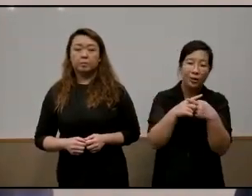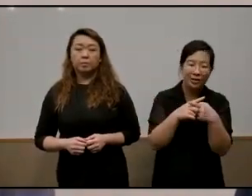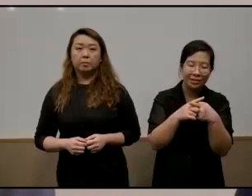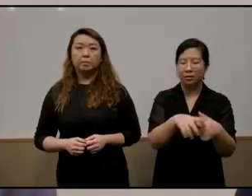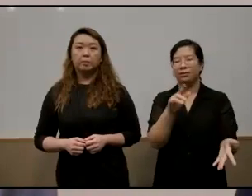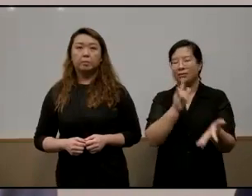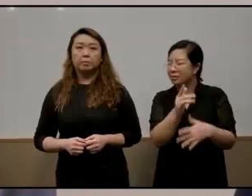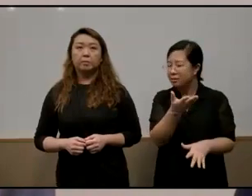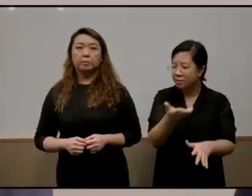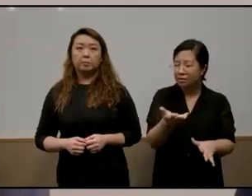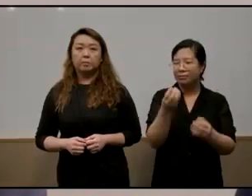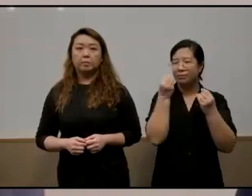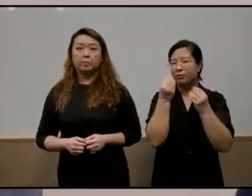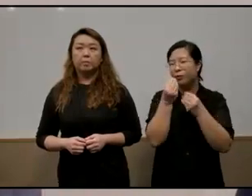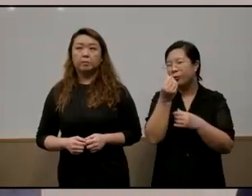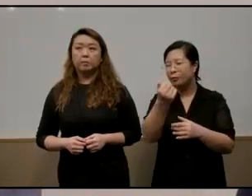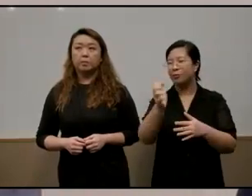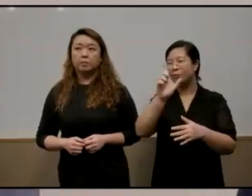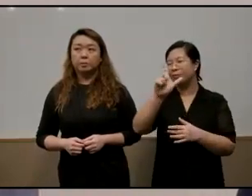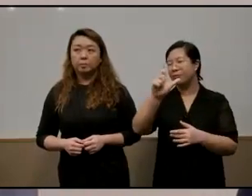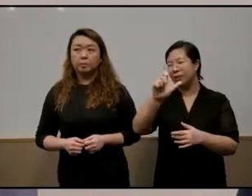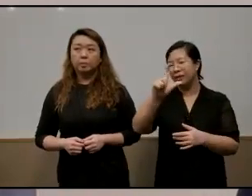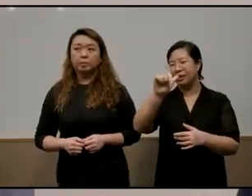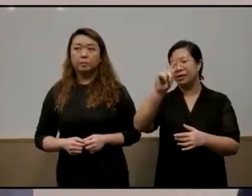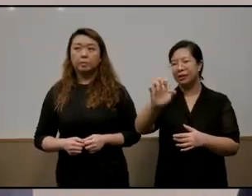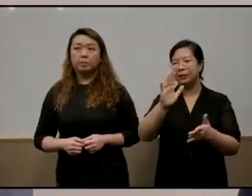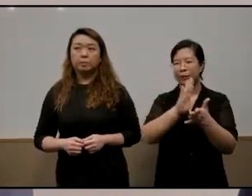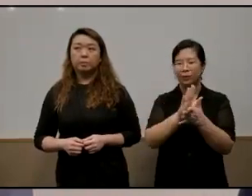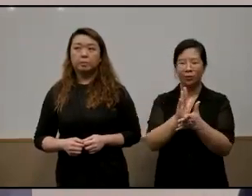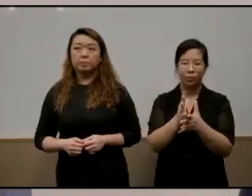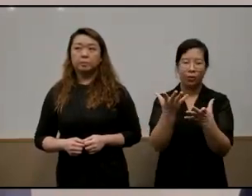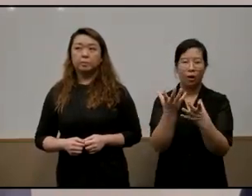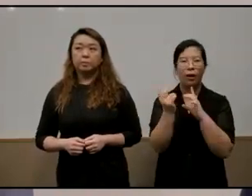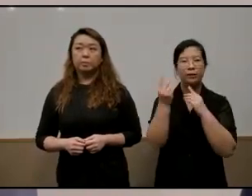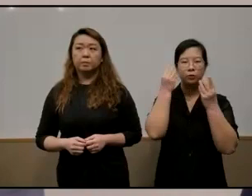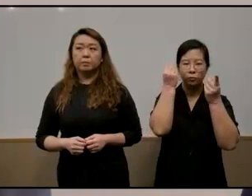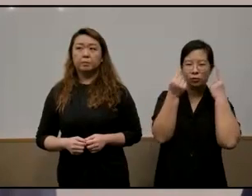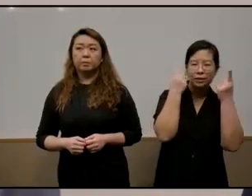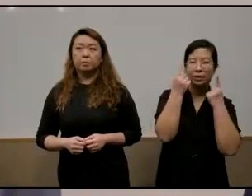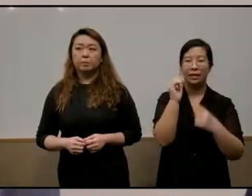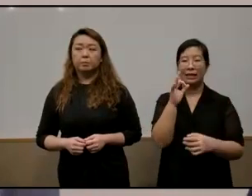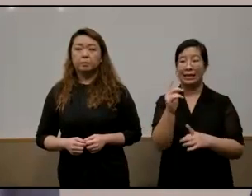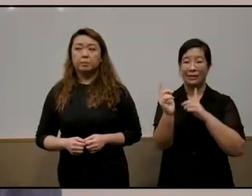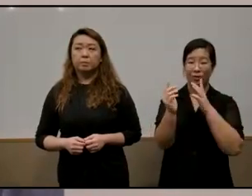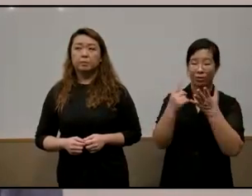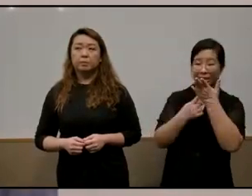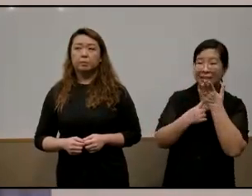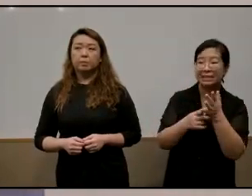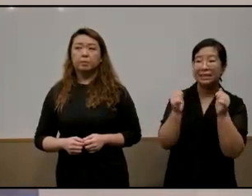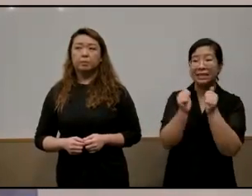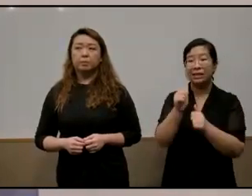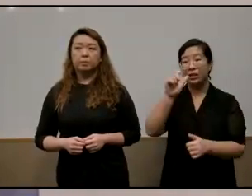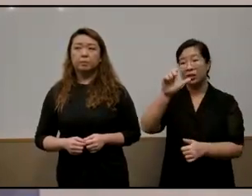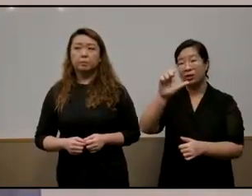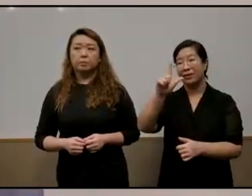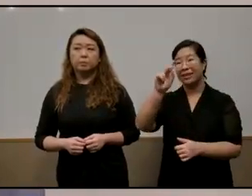thing which very few elite schools like to grapple with if you talk to them about it the conversation disappears